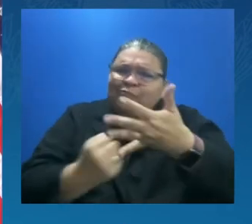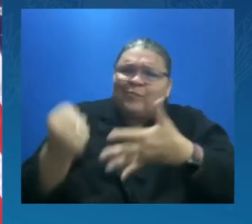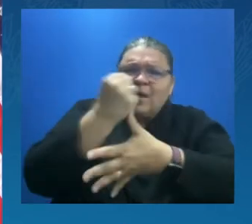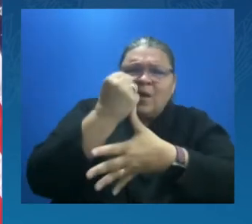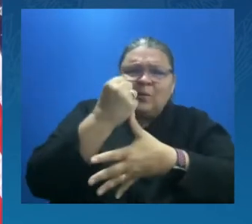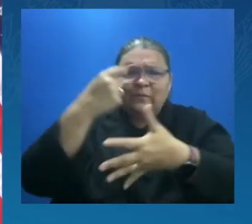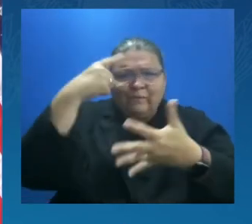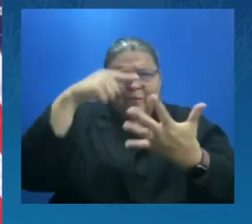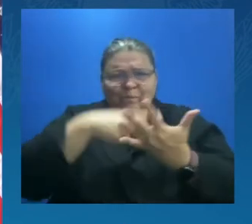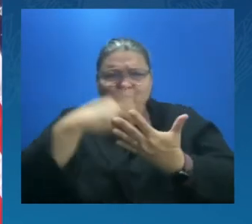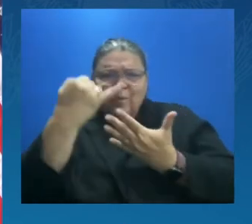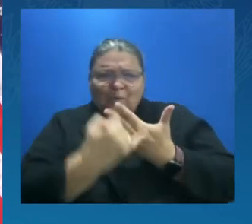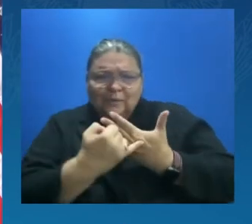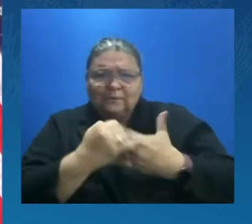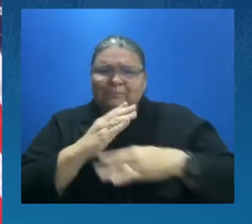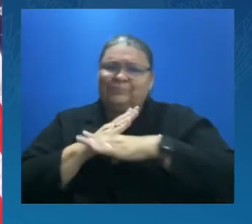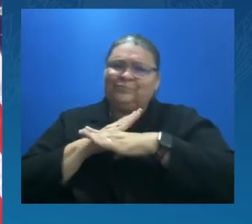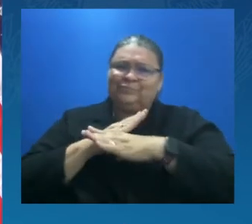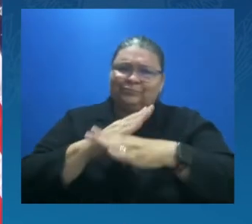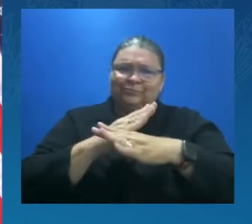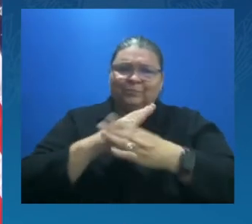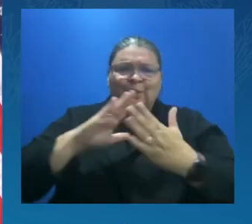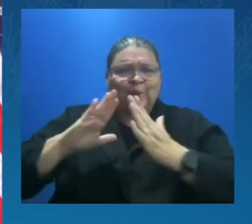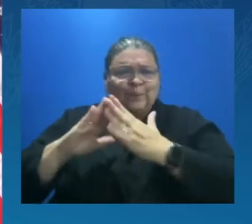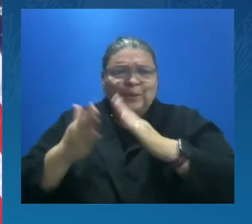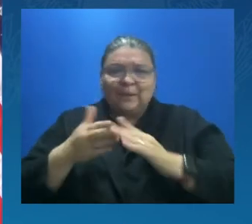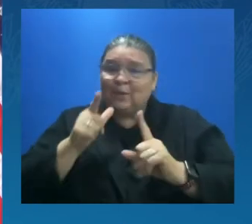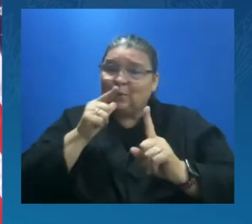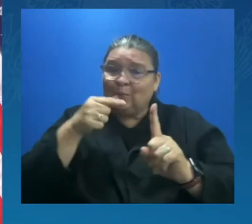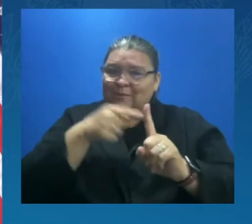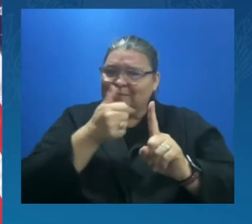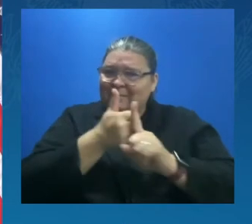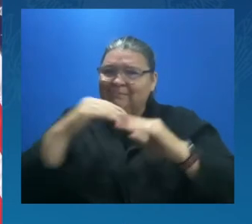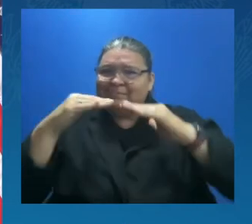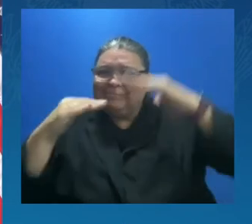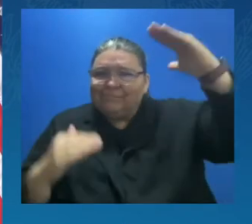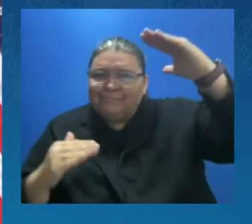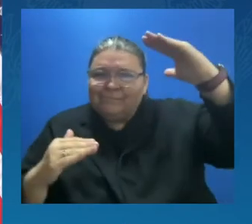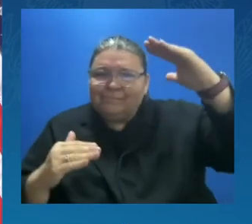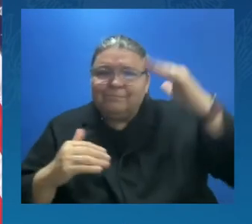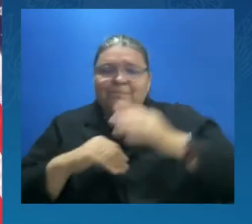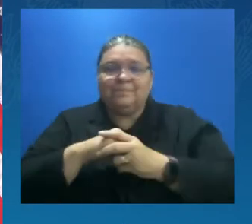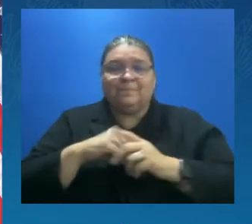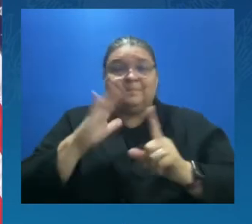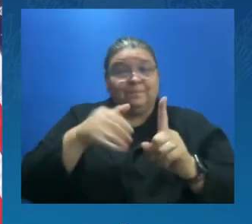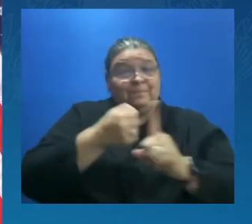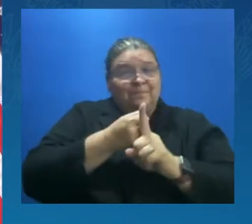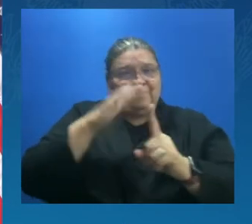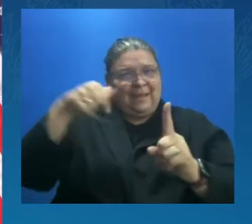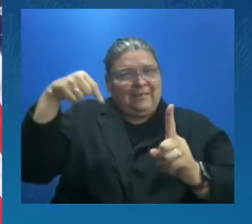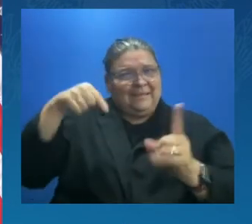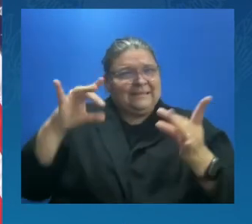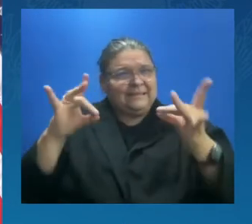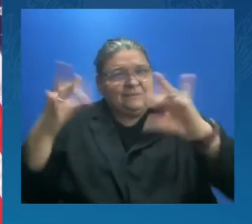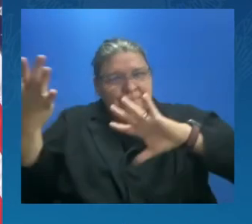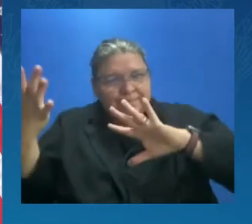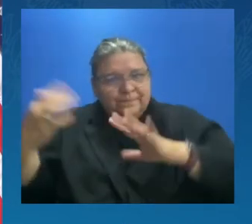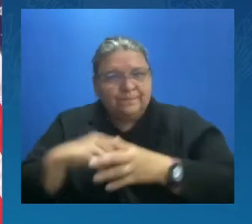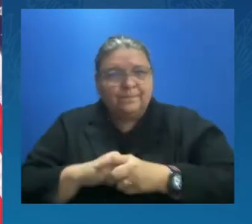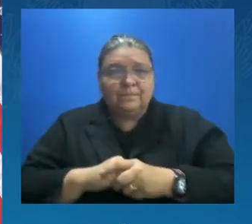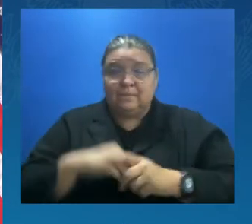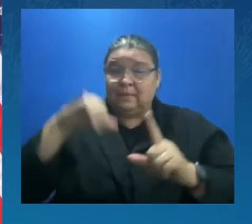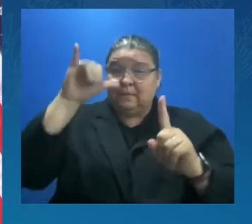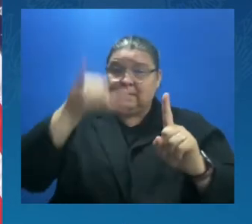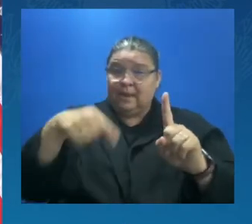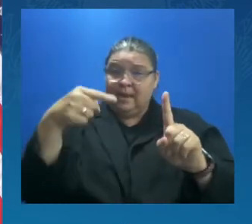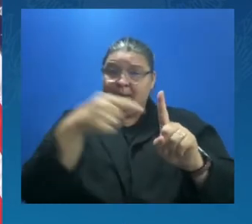impacted by the climate crisis. And these investments are one part of a larger fight.